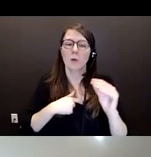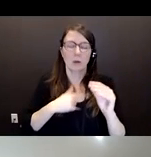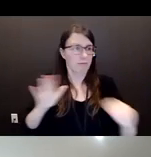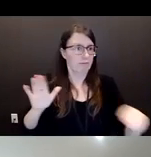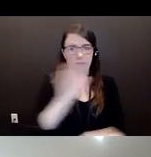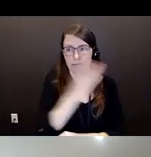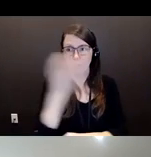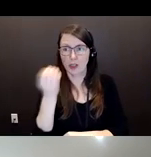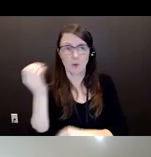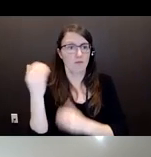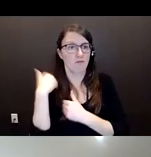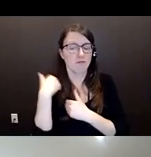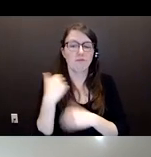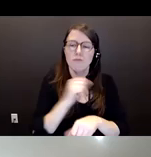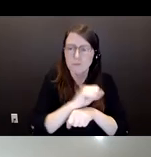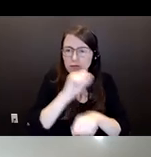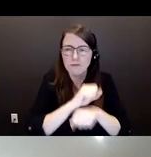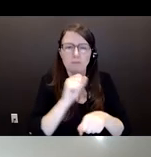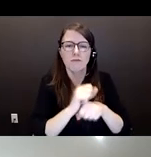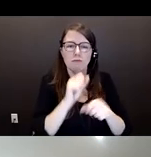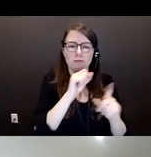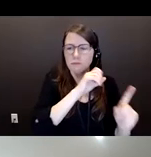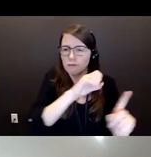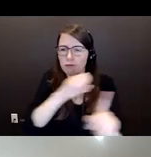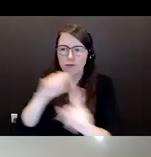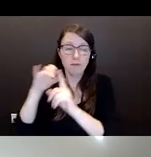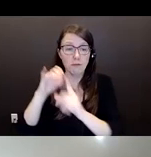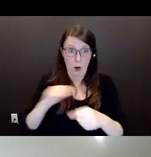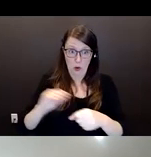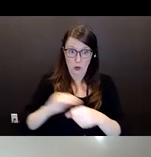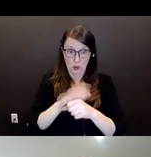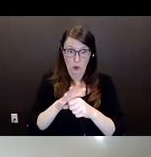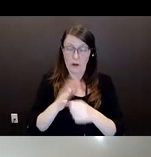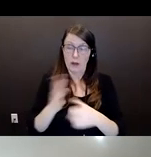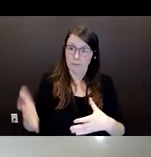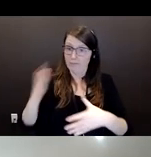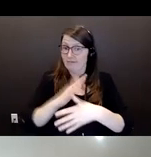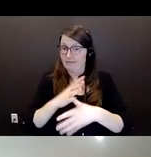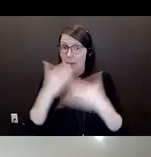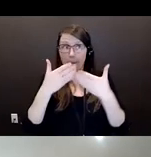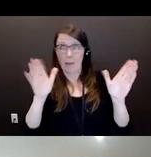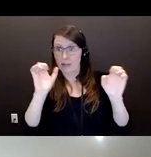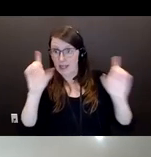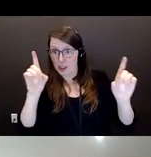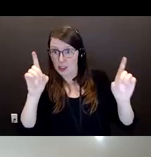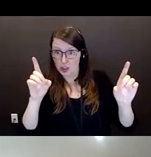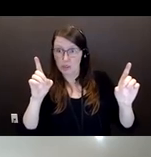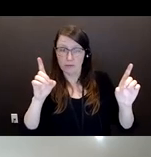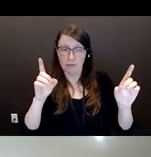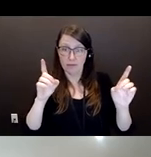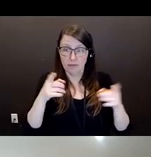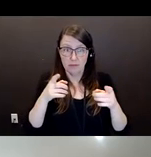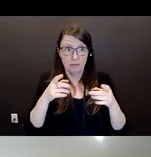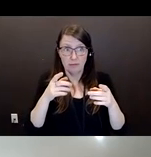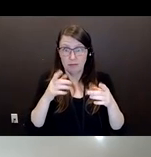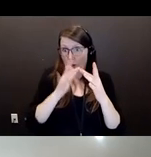And through COVID, we've been doing a lot more public education and awareness training with webinars because of the